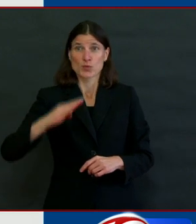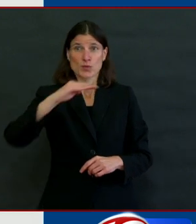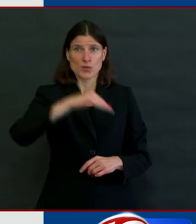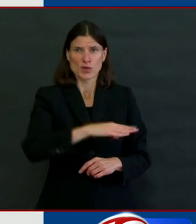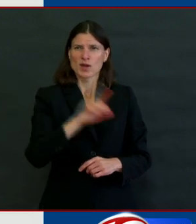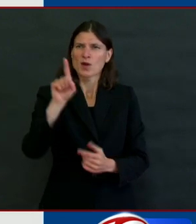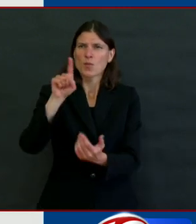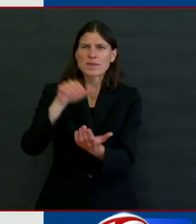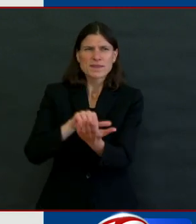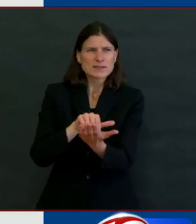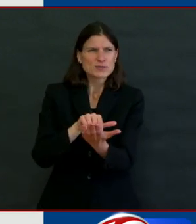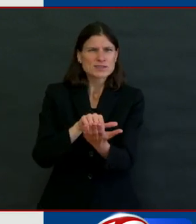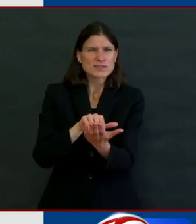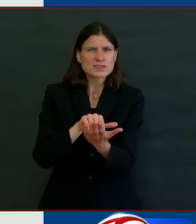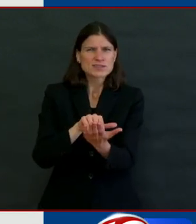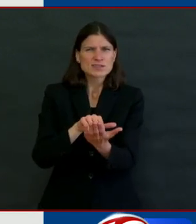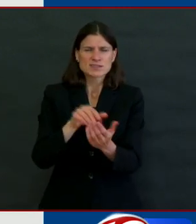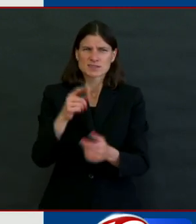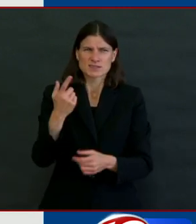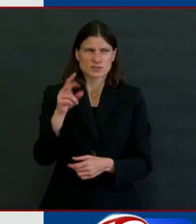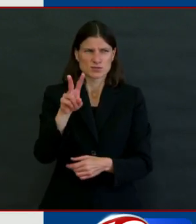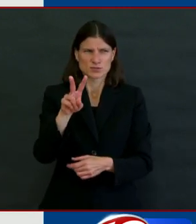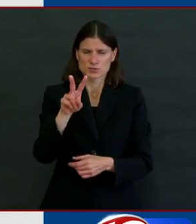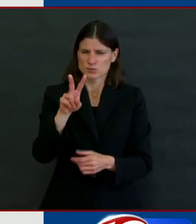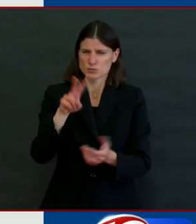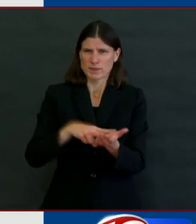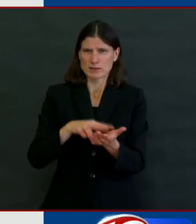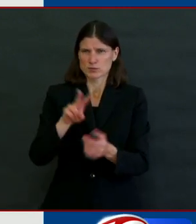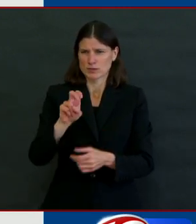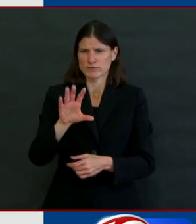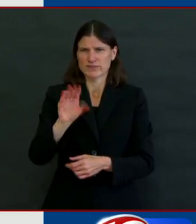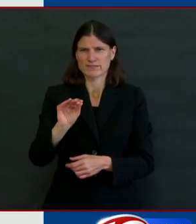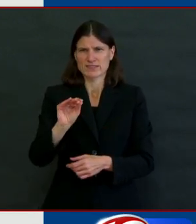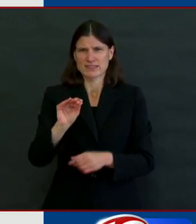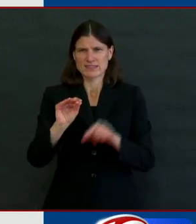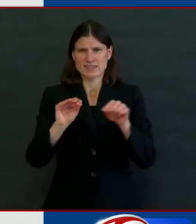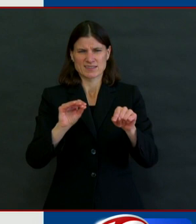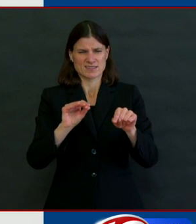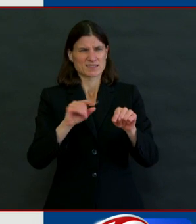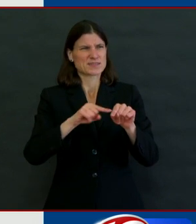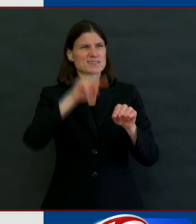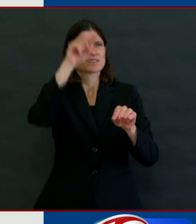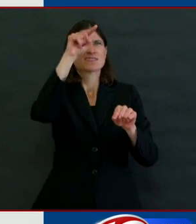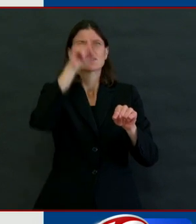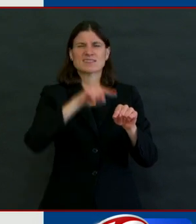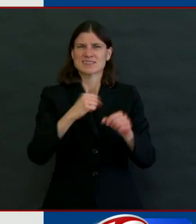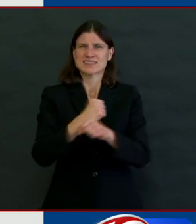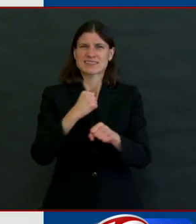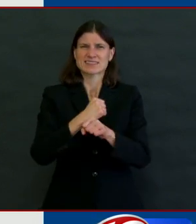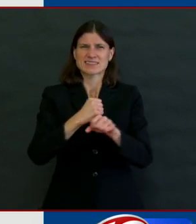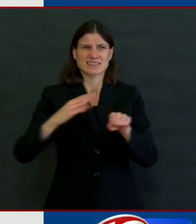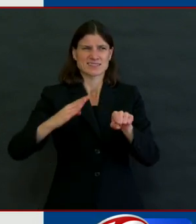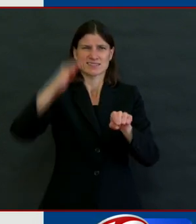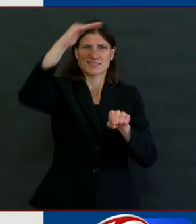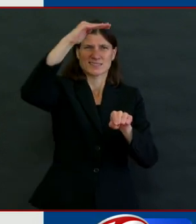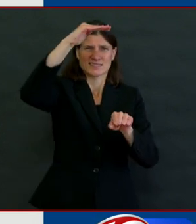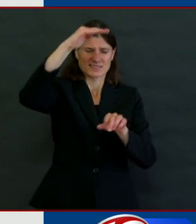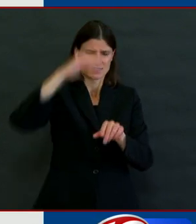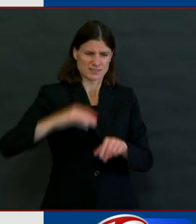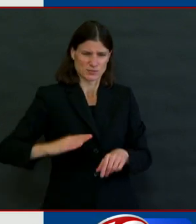already outdated? Yeah, great question. So remember, that is hospitalizations. I think until now we've had